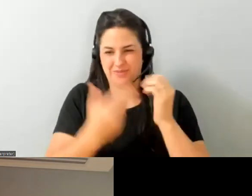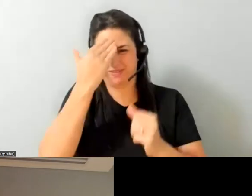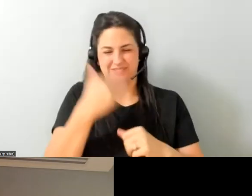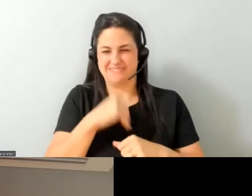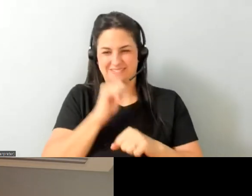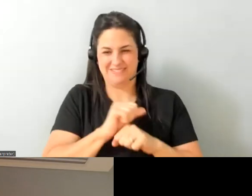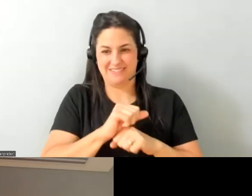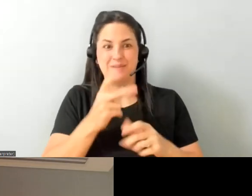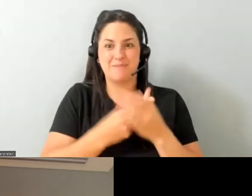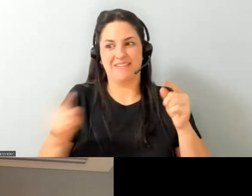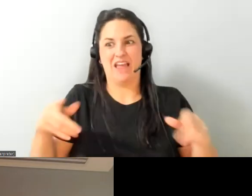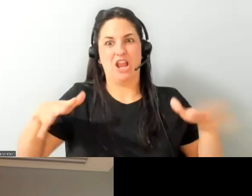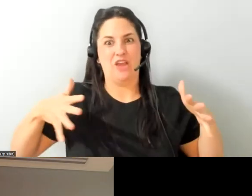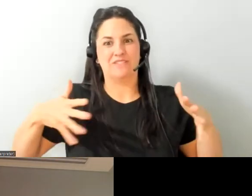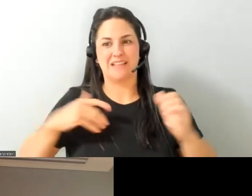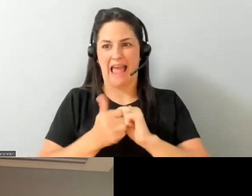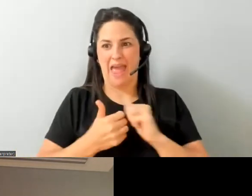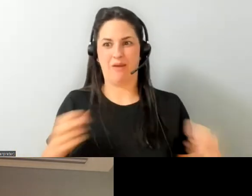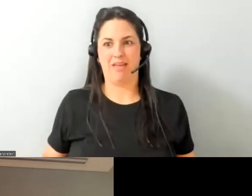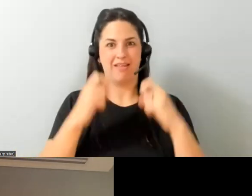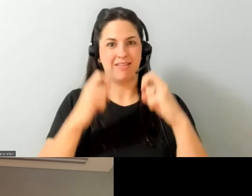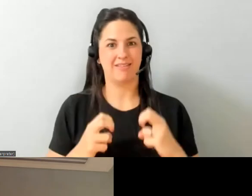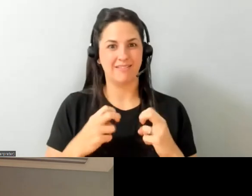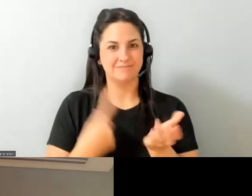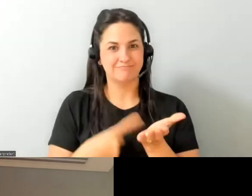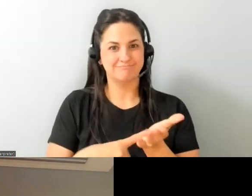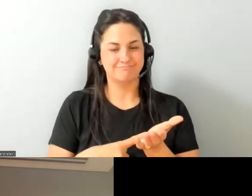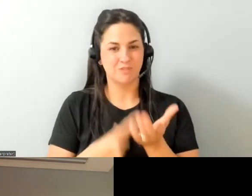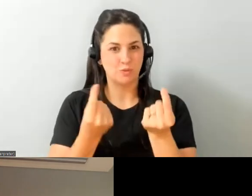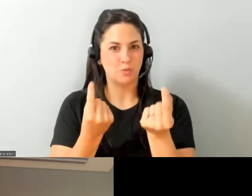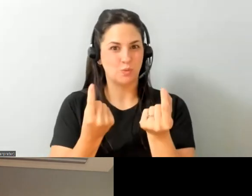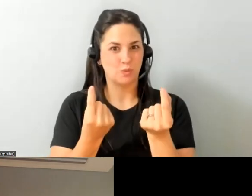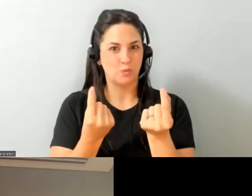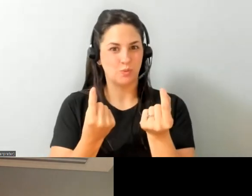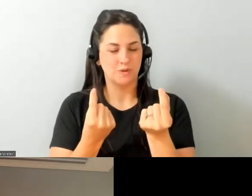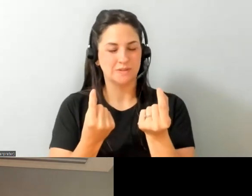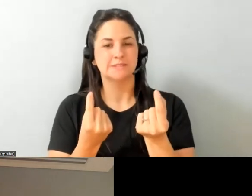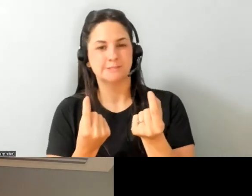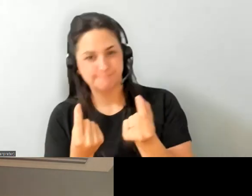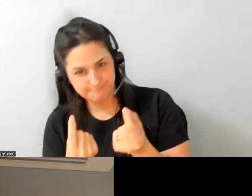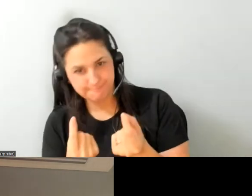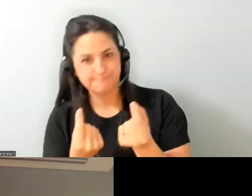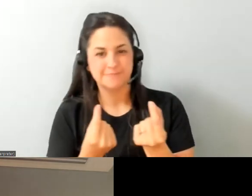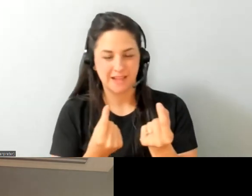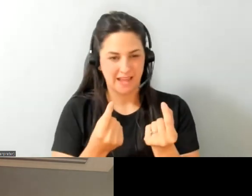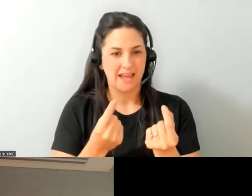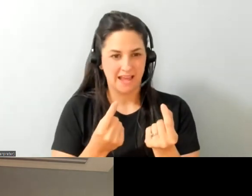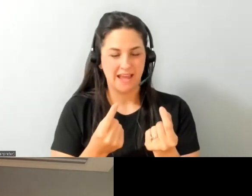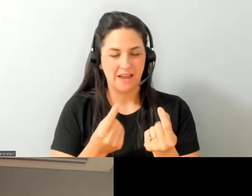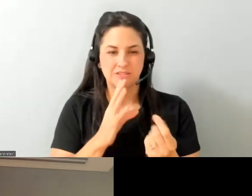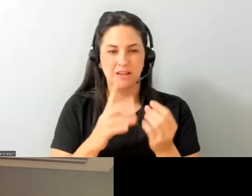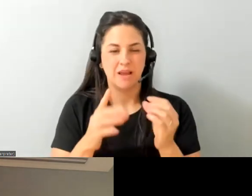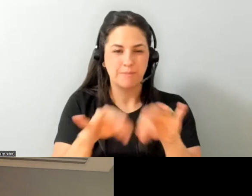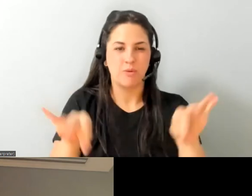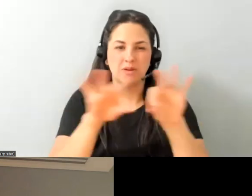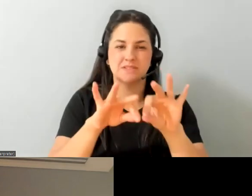for coming forward and saying what do we do about it and and he almost said that's a point which was made right at the beginning i think people talked about the importance